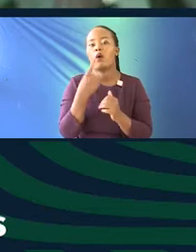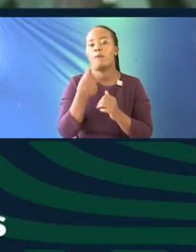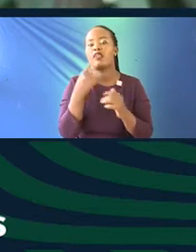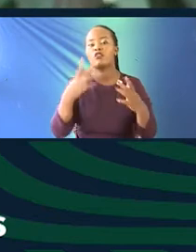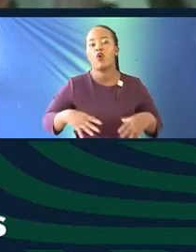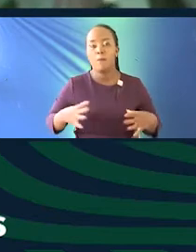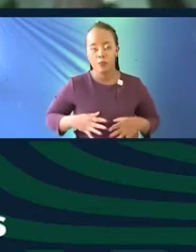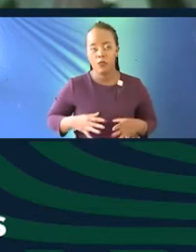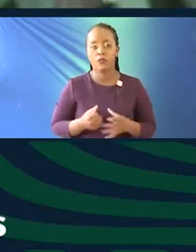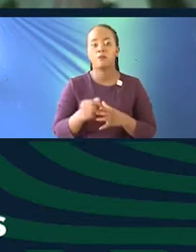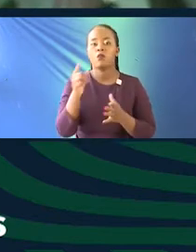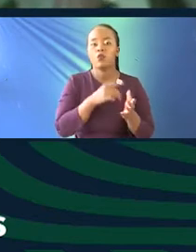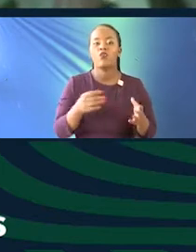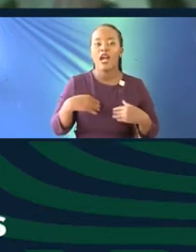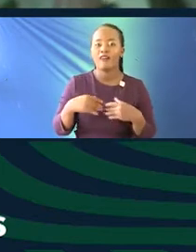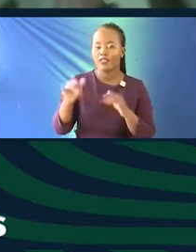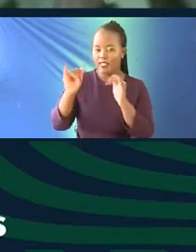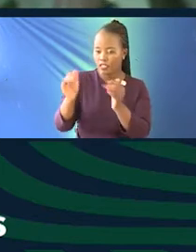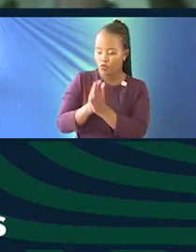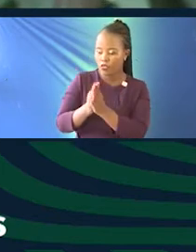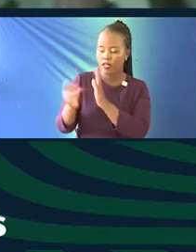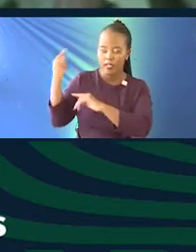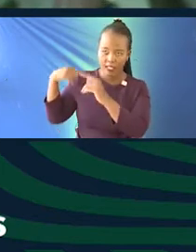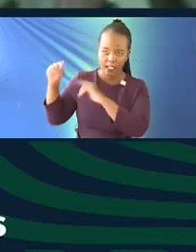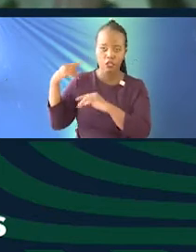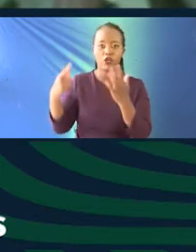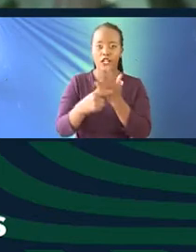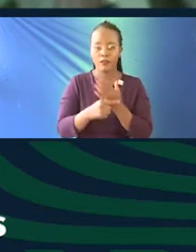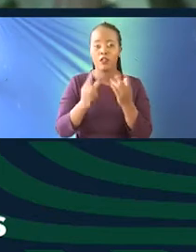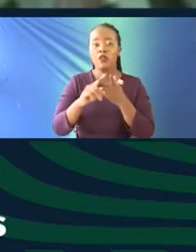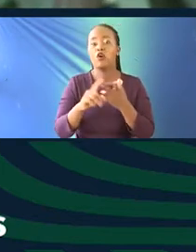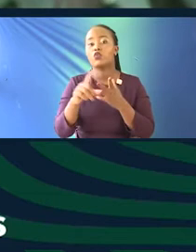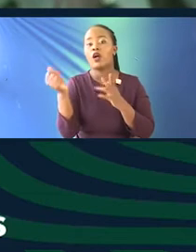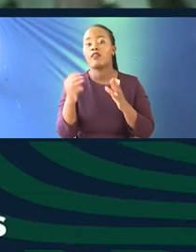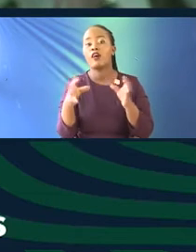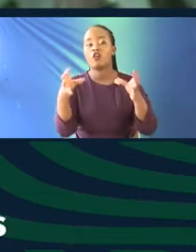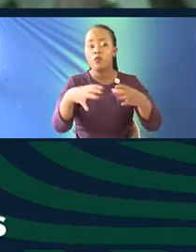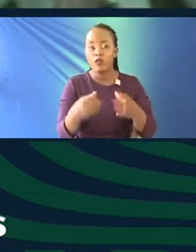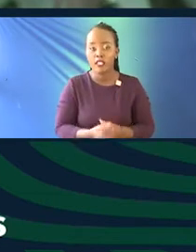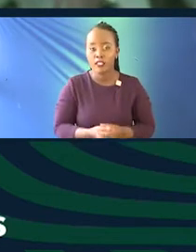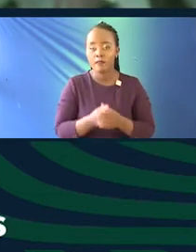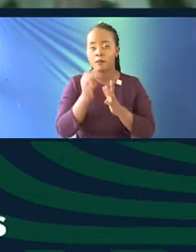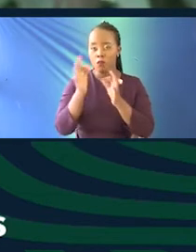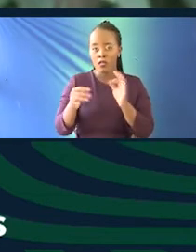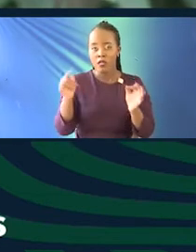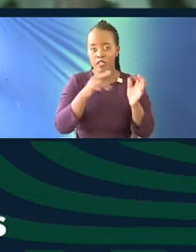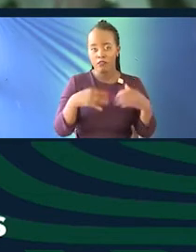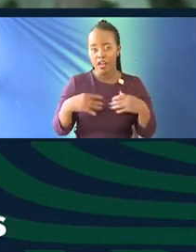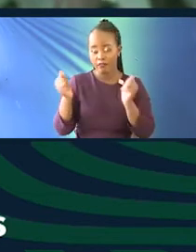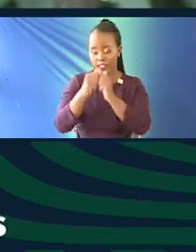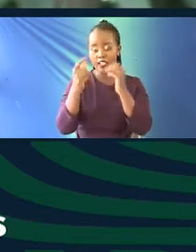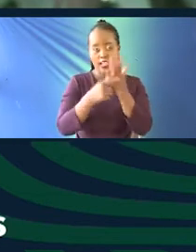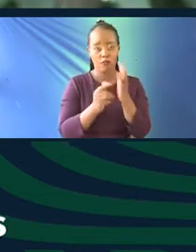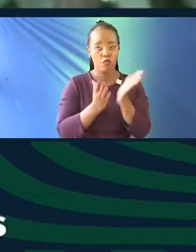So, what we've done is we retain the traditional names. We find out the names in other communities. So, that if we have tendwit in Kalenjin,